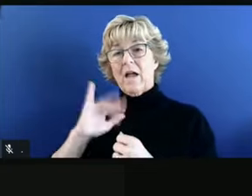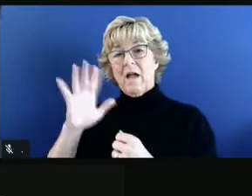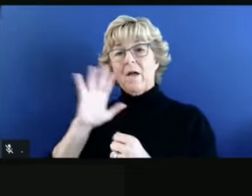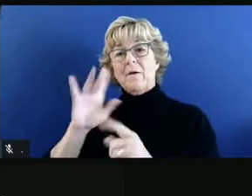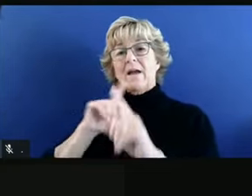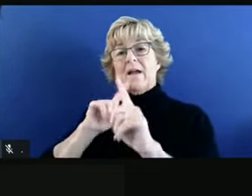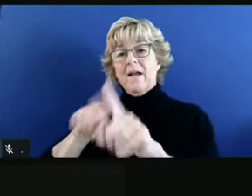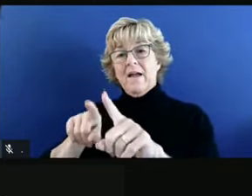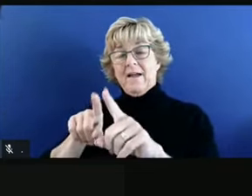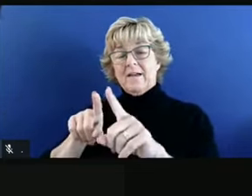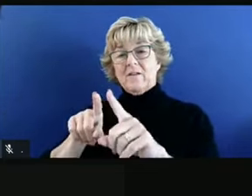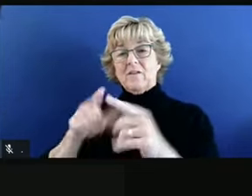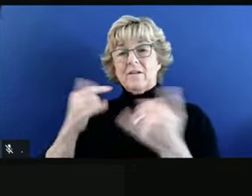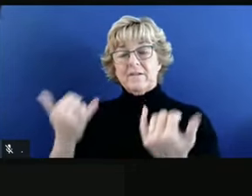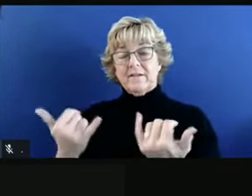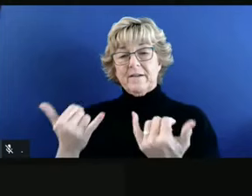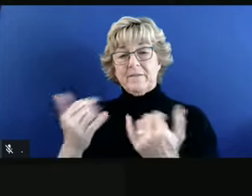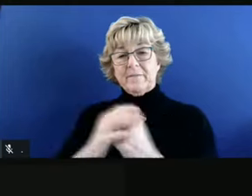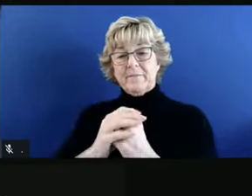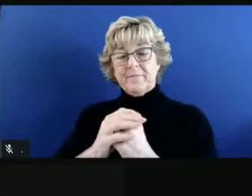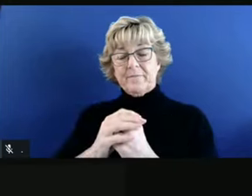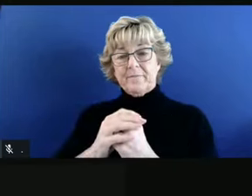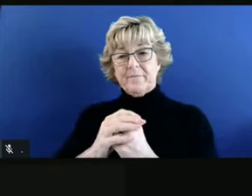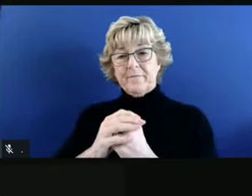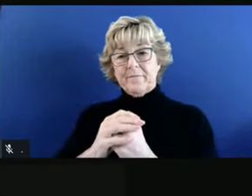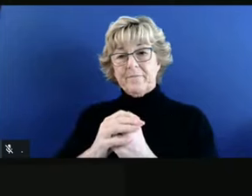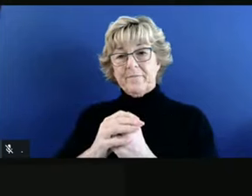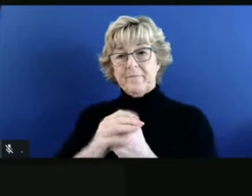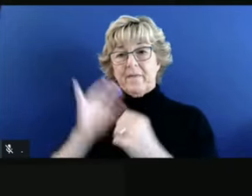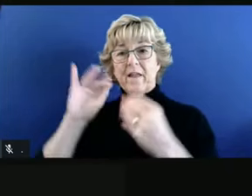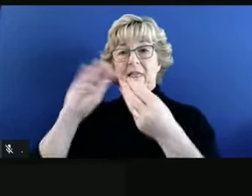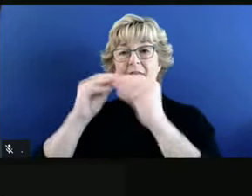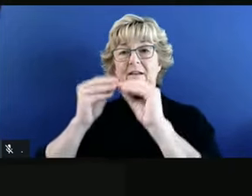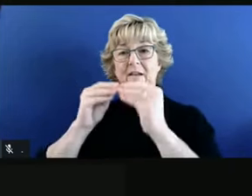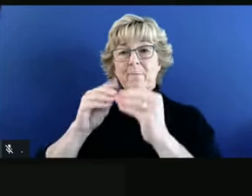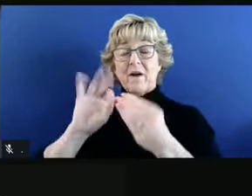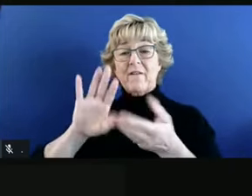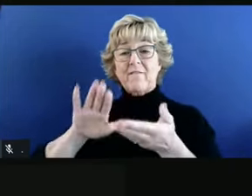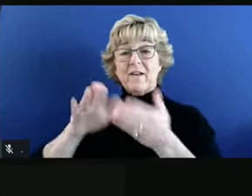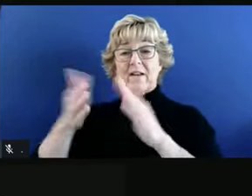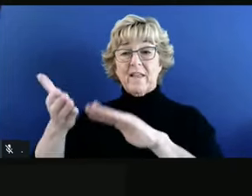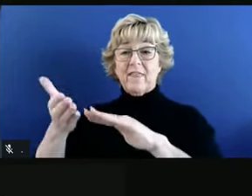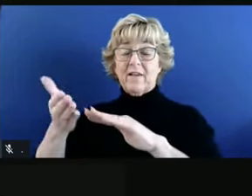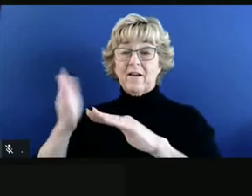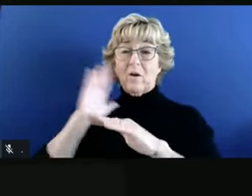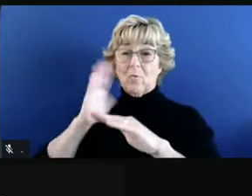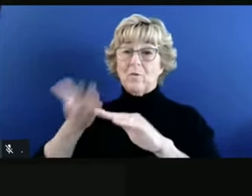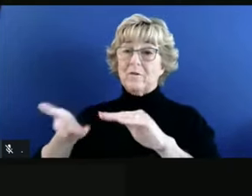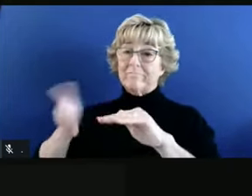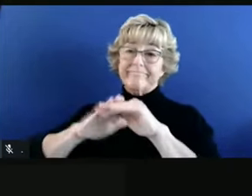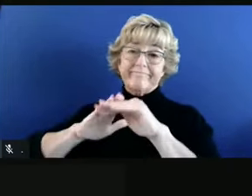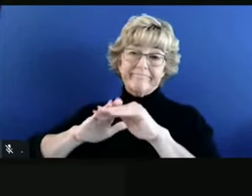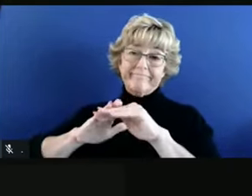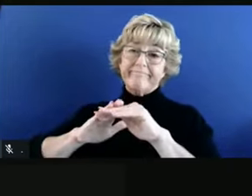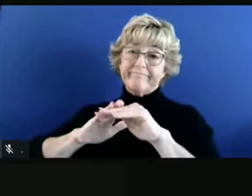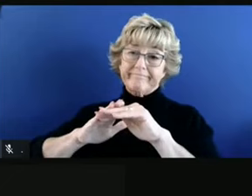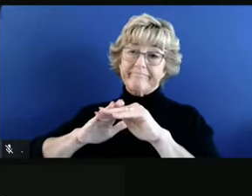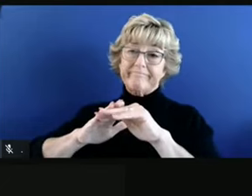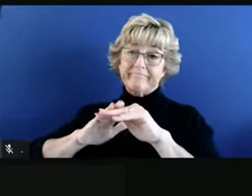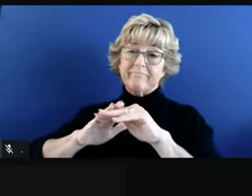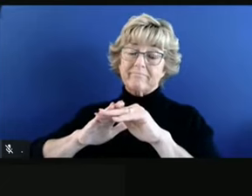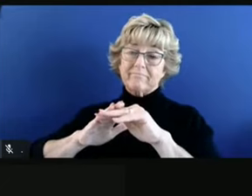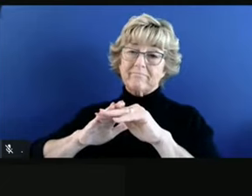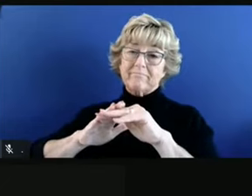I think that certainly the numbers of deaths will likely go up and will likely,